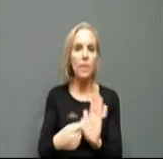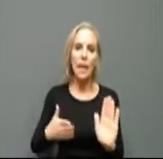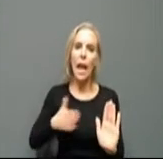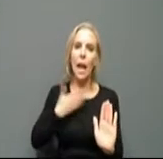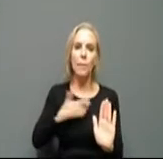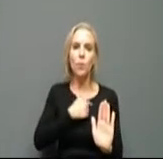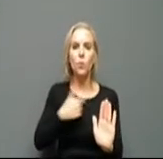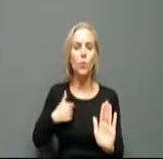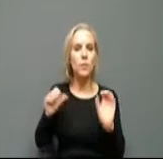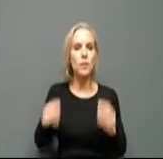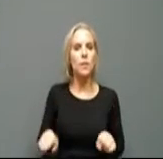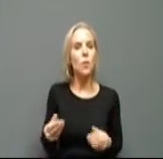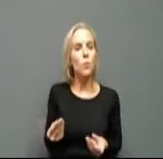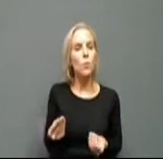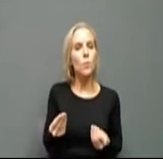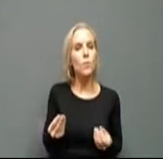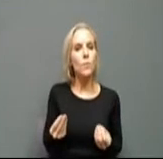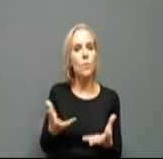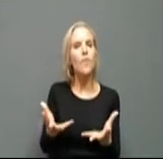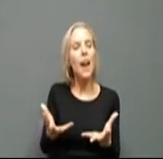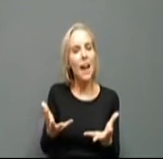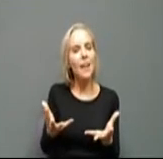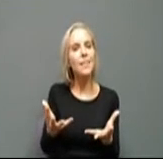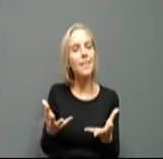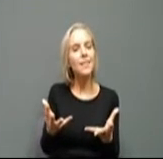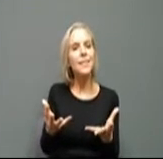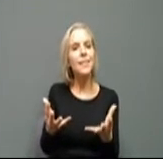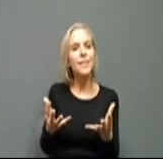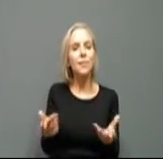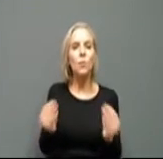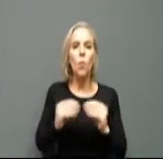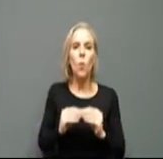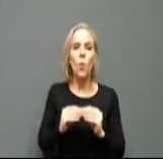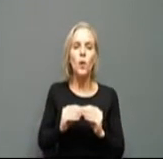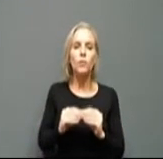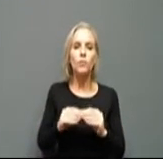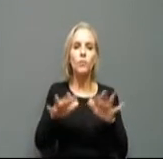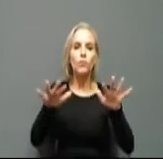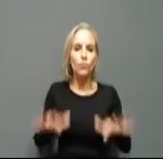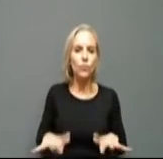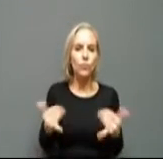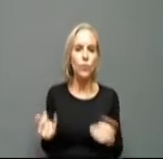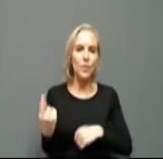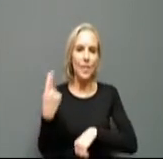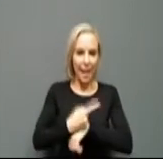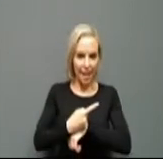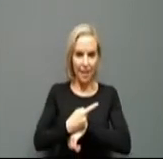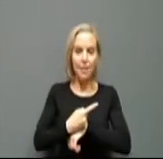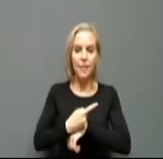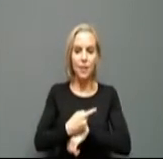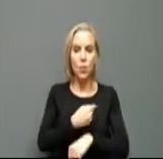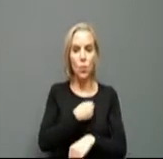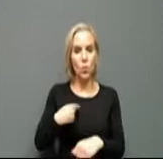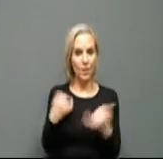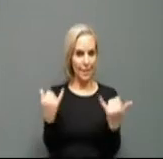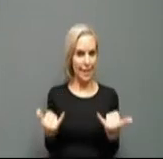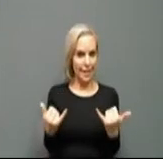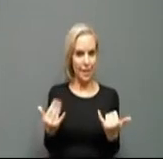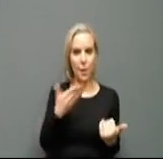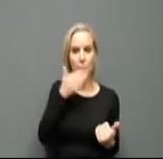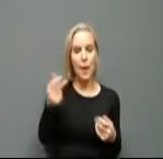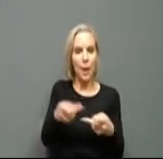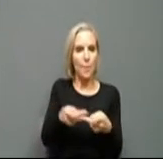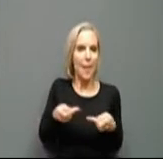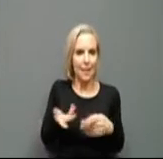provide some more relief today. So again, we're at a better place than just